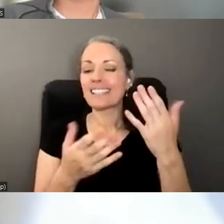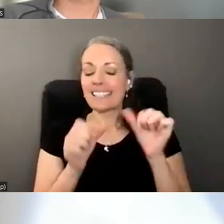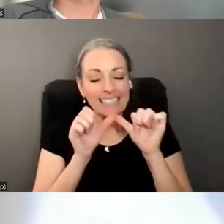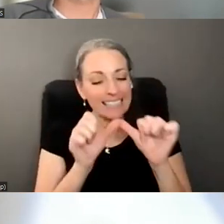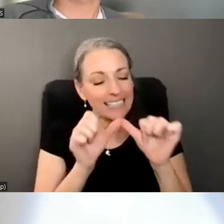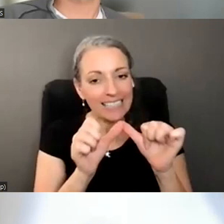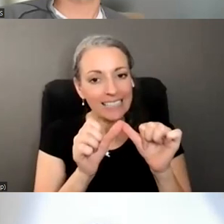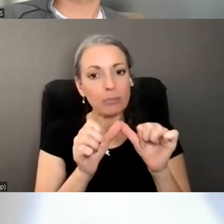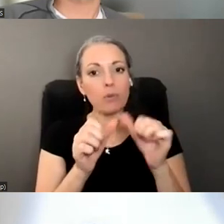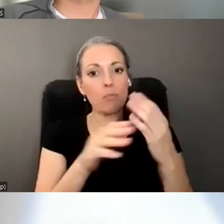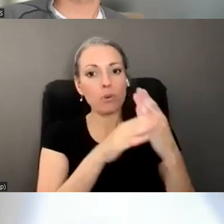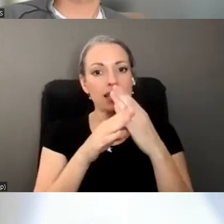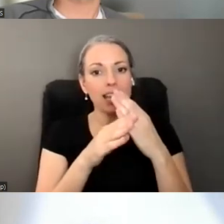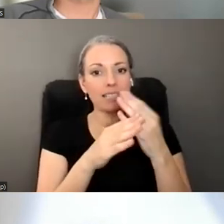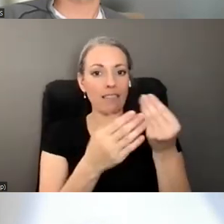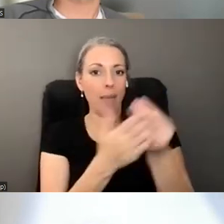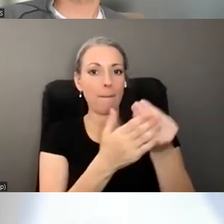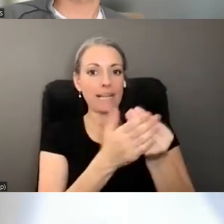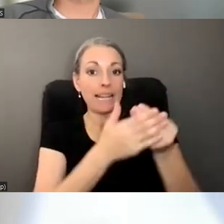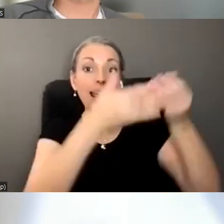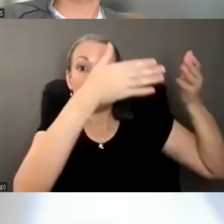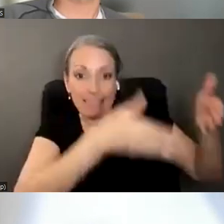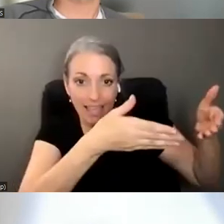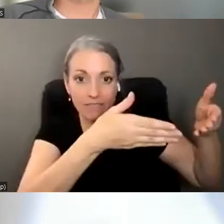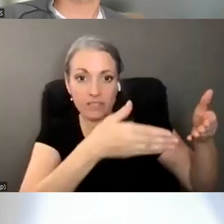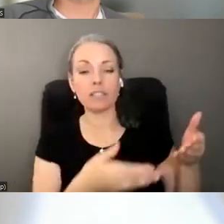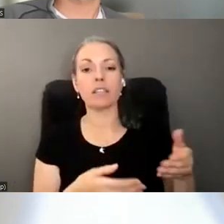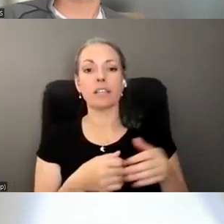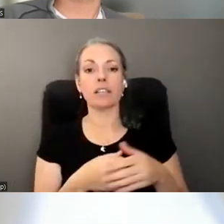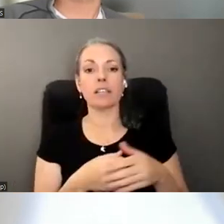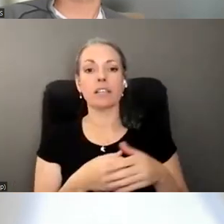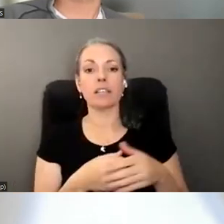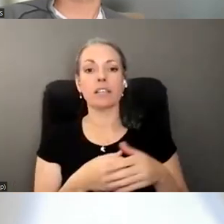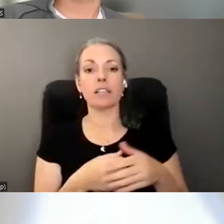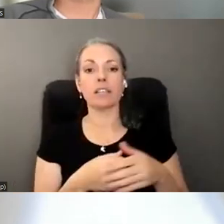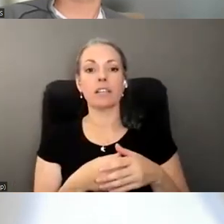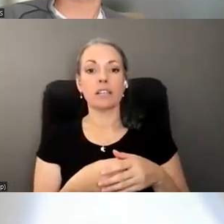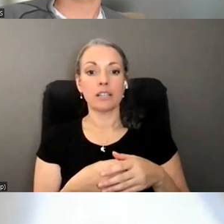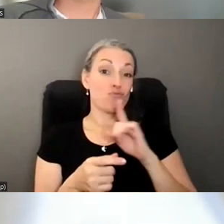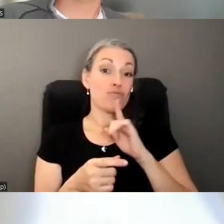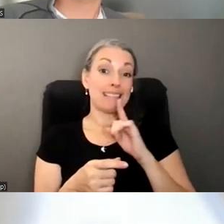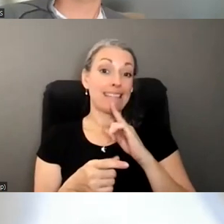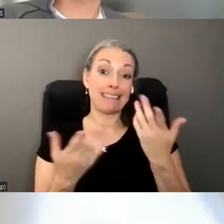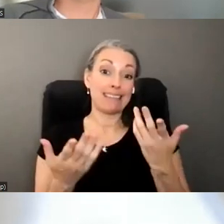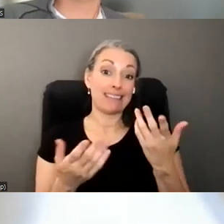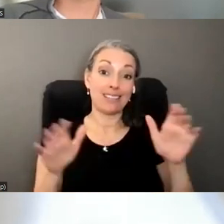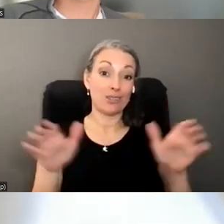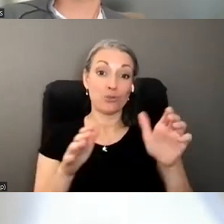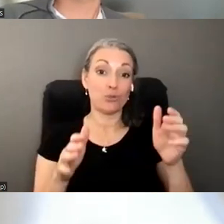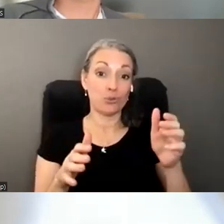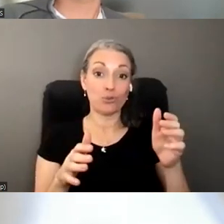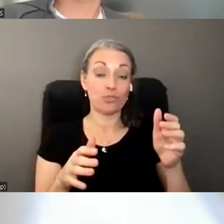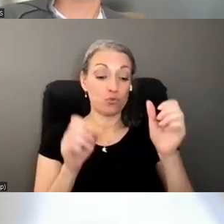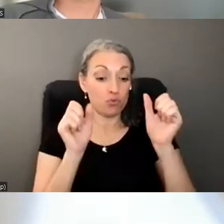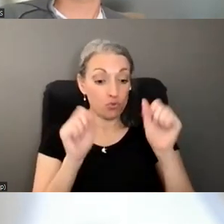any other penny in that person's bank account from leaving and that is to do whatever we can to convince